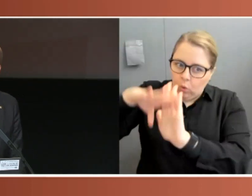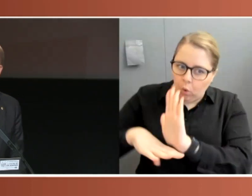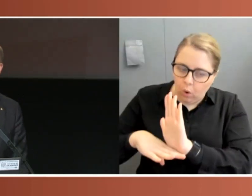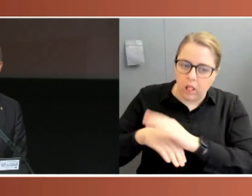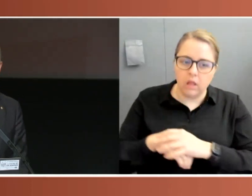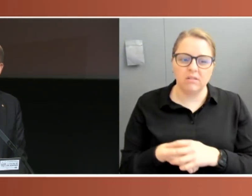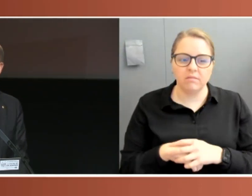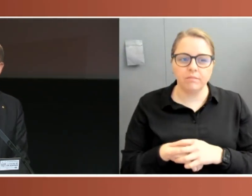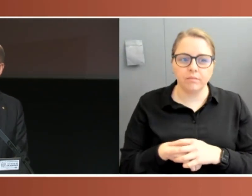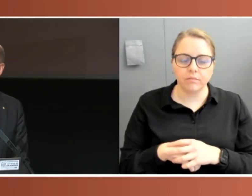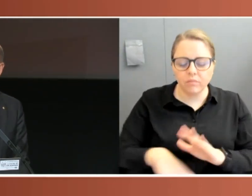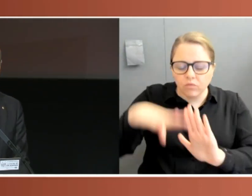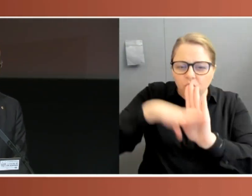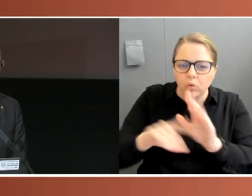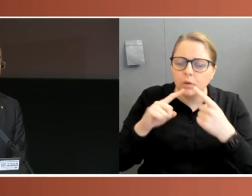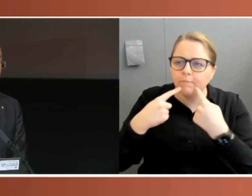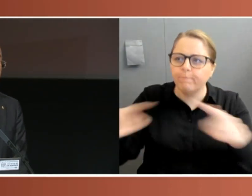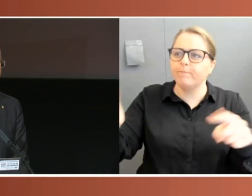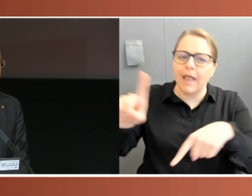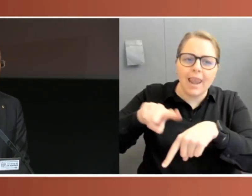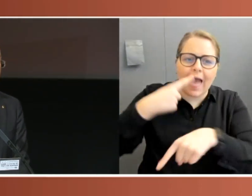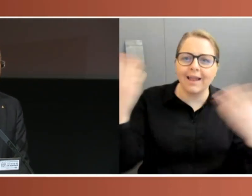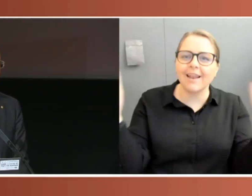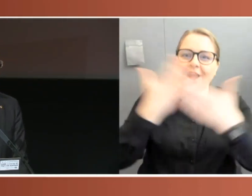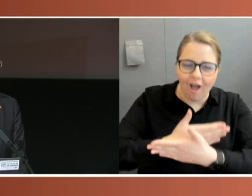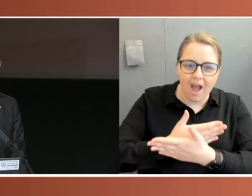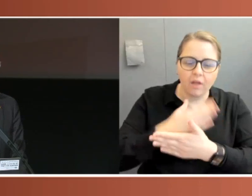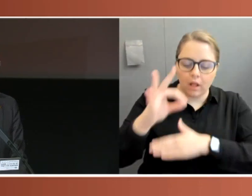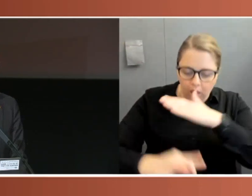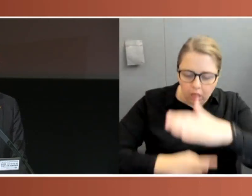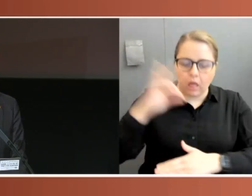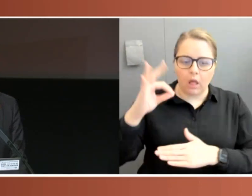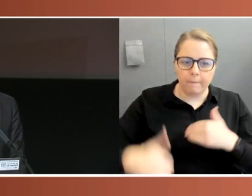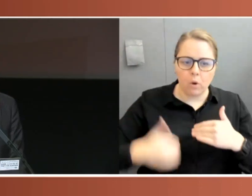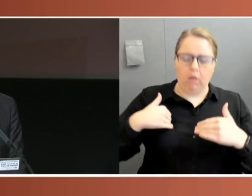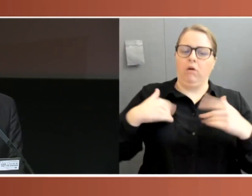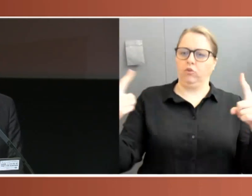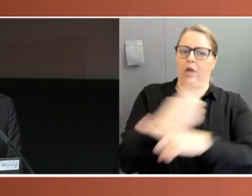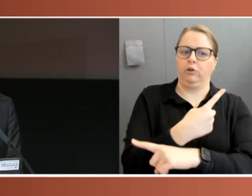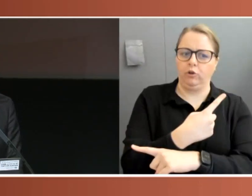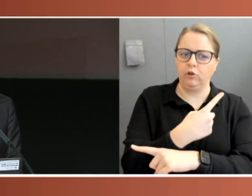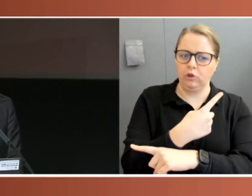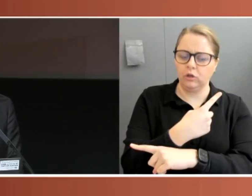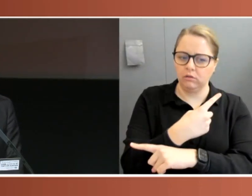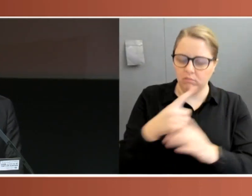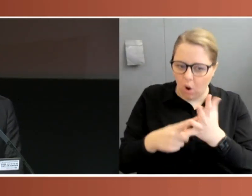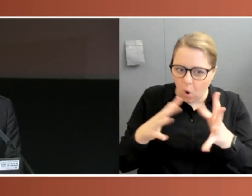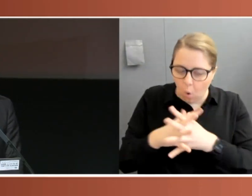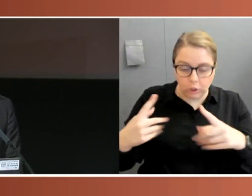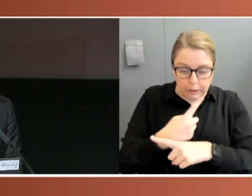late at night and sometimes had been changed by the next morning. Such was the rapid pace of lawmaking by the executive.